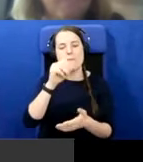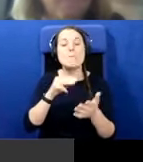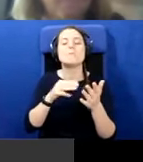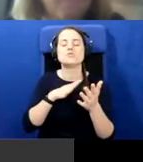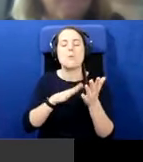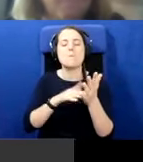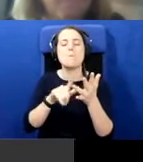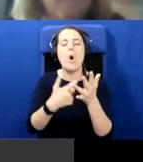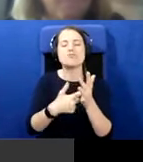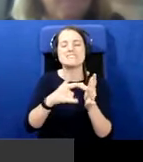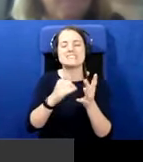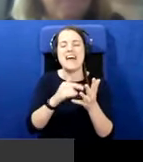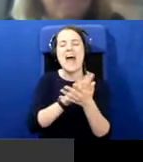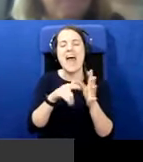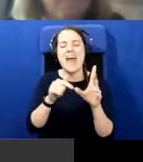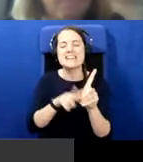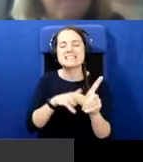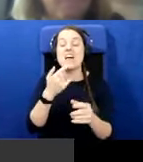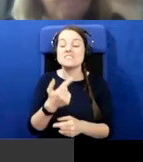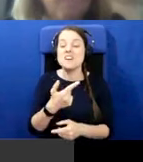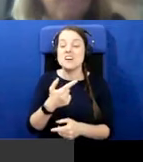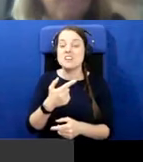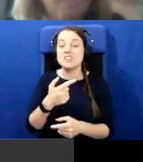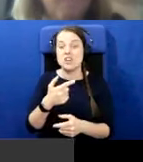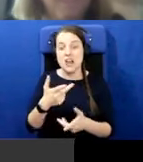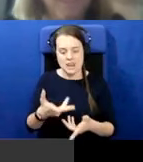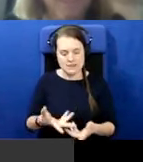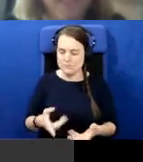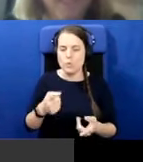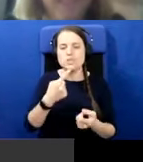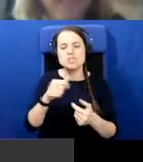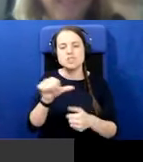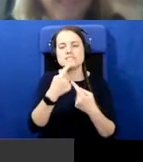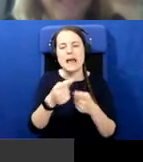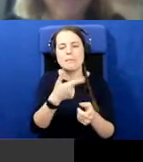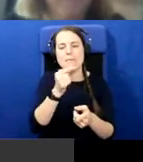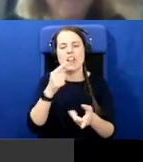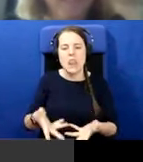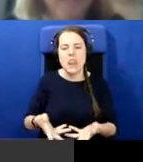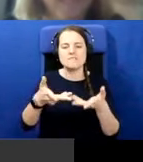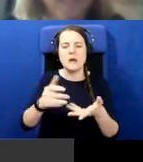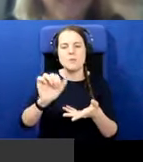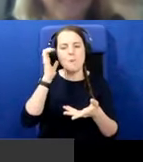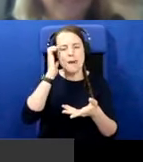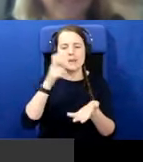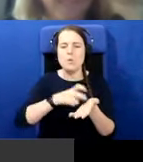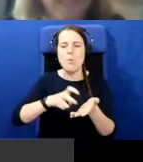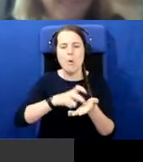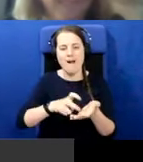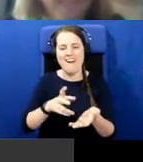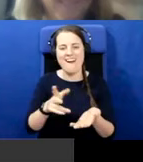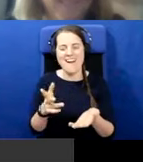people in Northern Ireland, as Christ said to Lazarus, lift up your bed and walk. Uh, I, mean, there's just no,